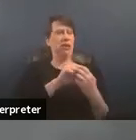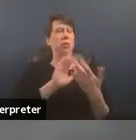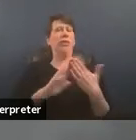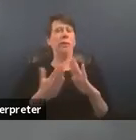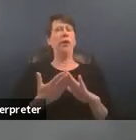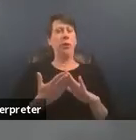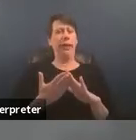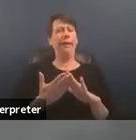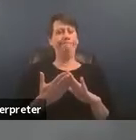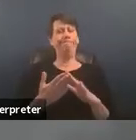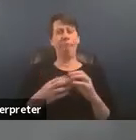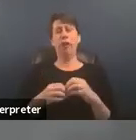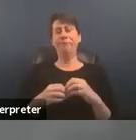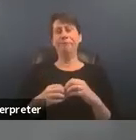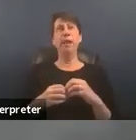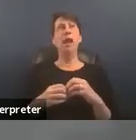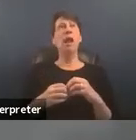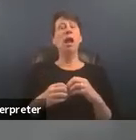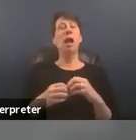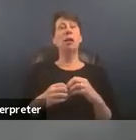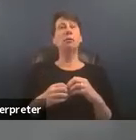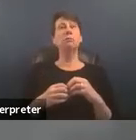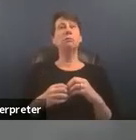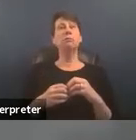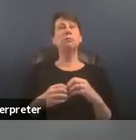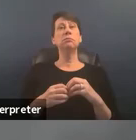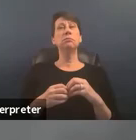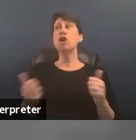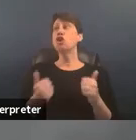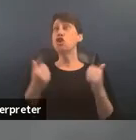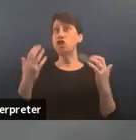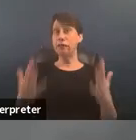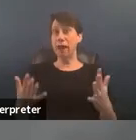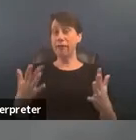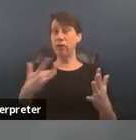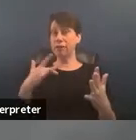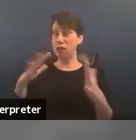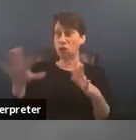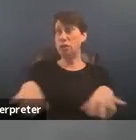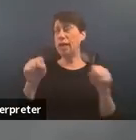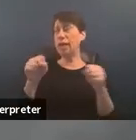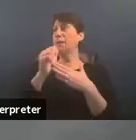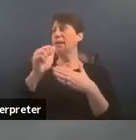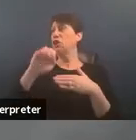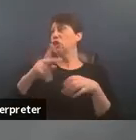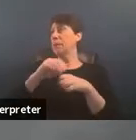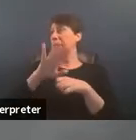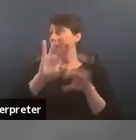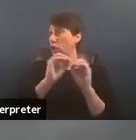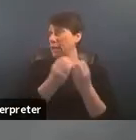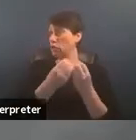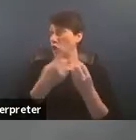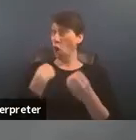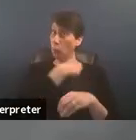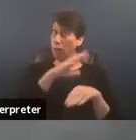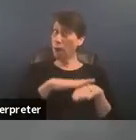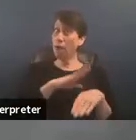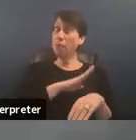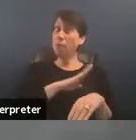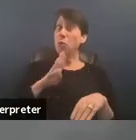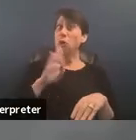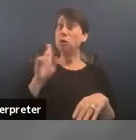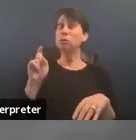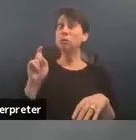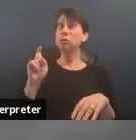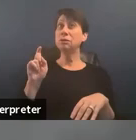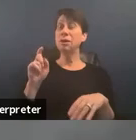right so where are survivors taking leadership within your organization are we on the board um are